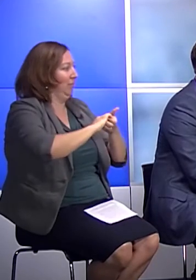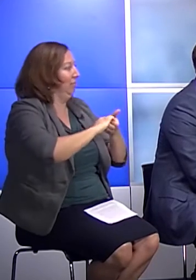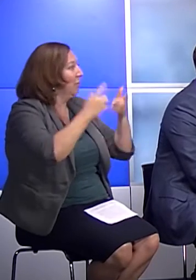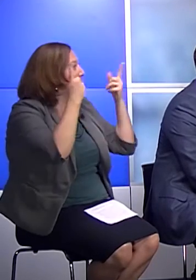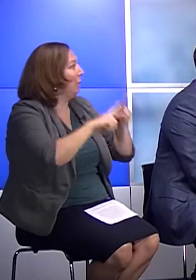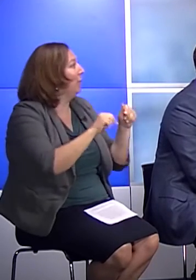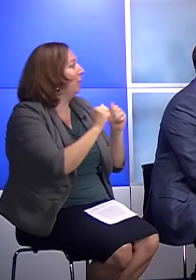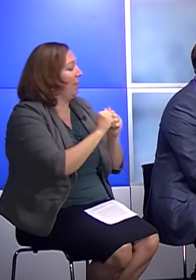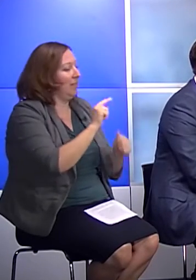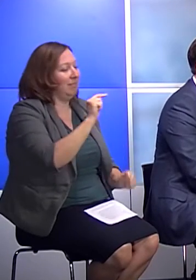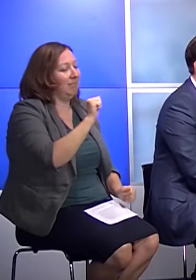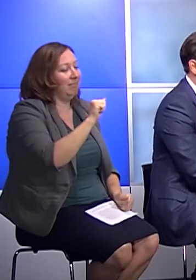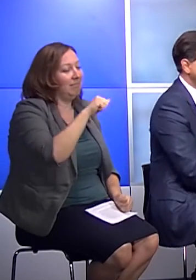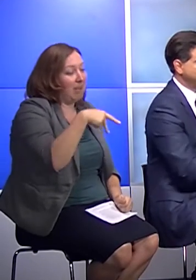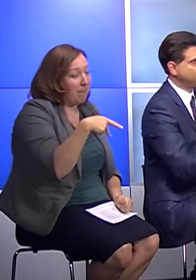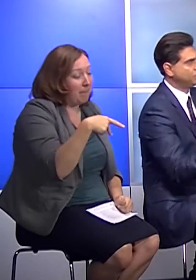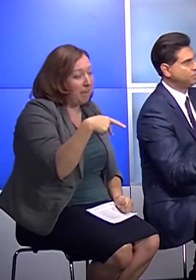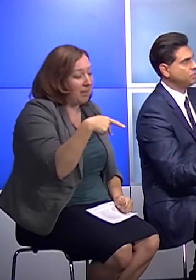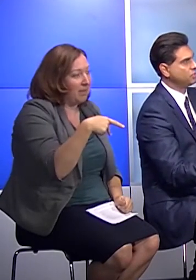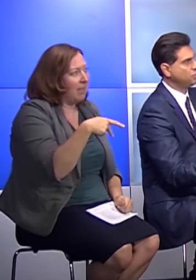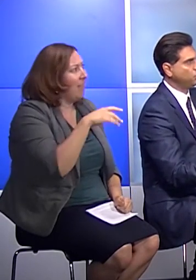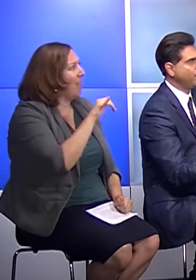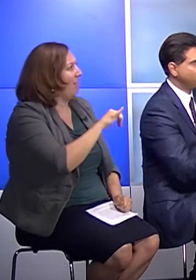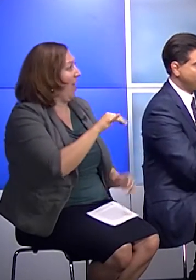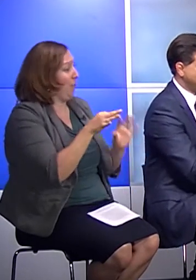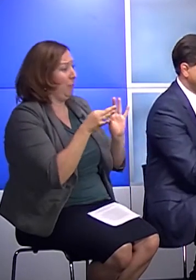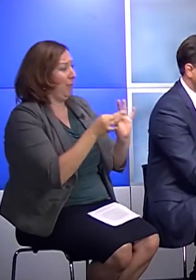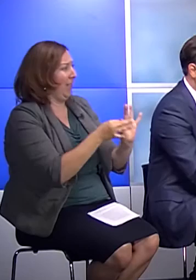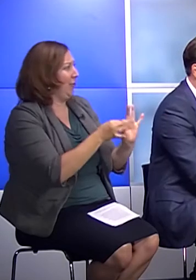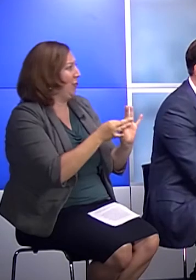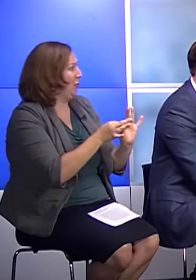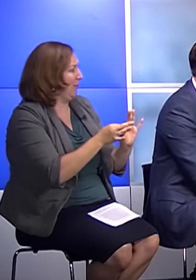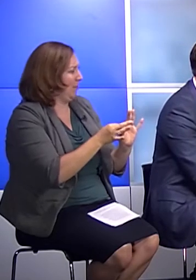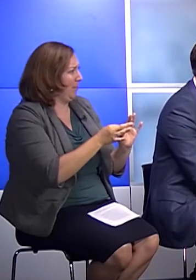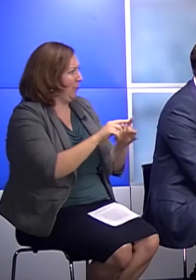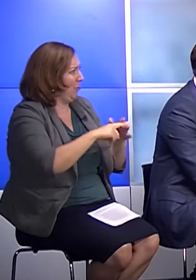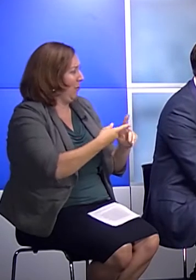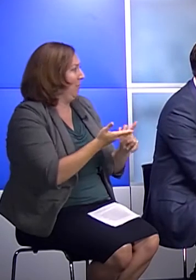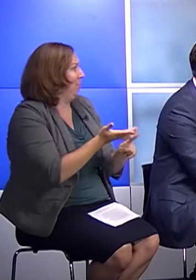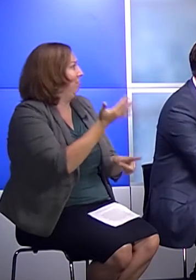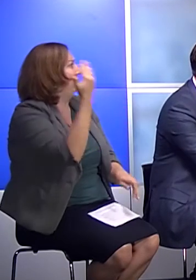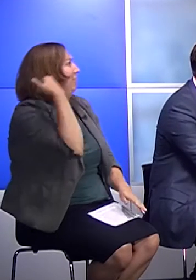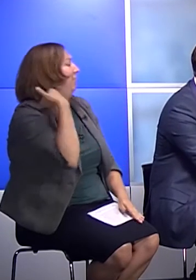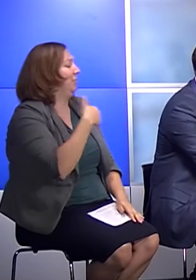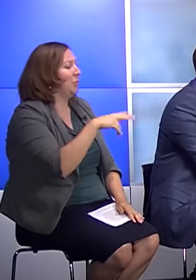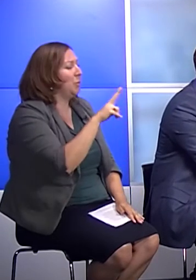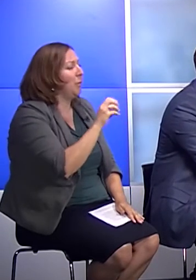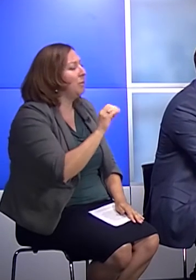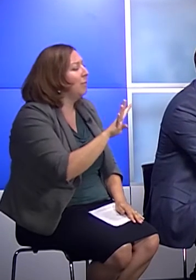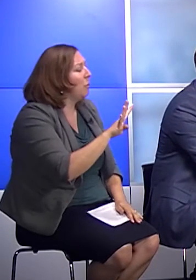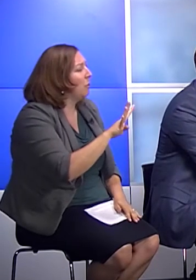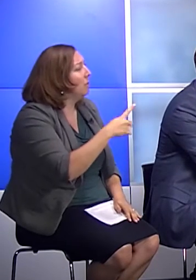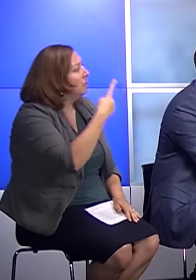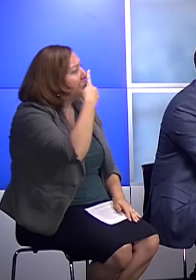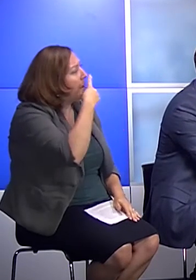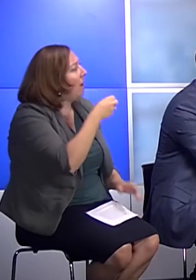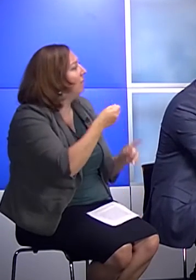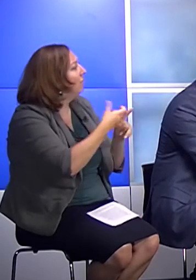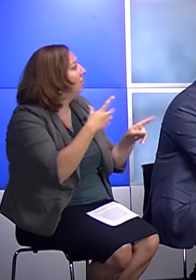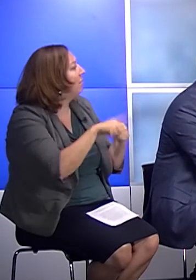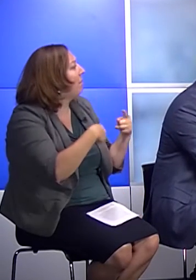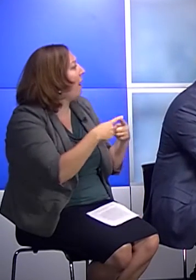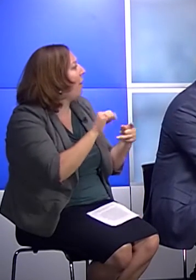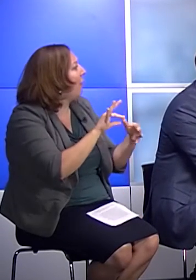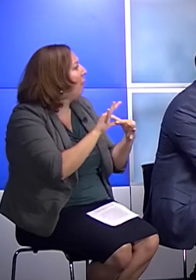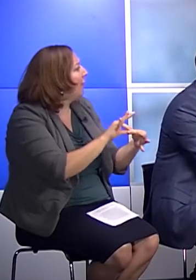Access Program, but in fact that relationship goes way back, even back to 2004. Tell us about that relationship, but also the